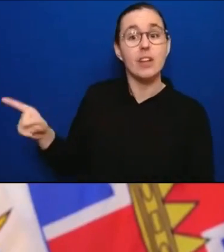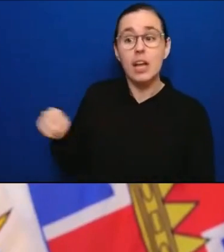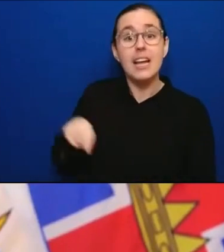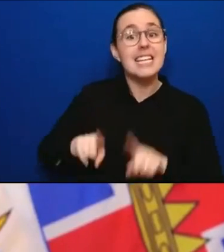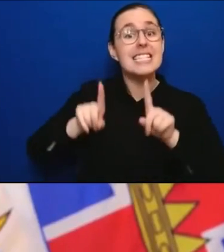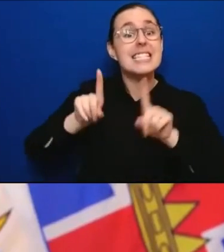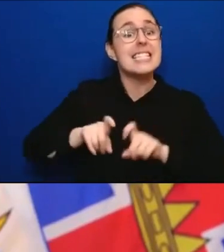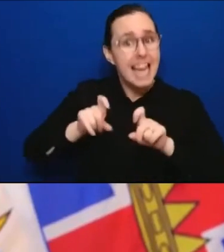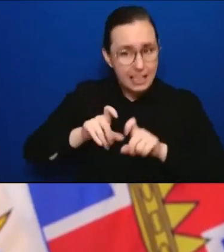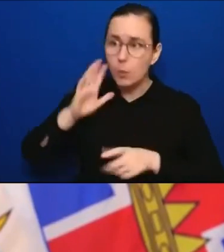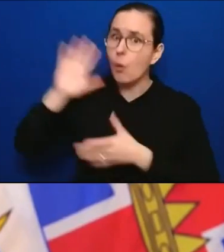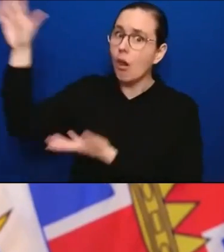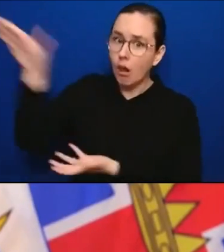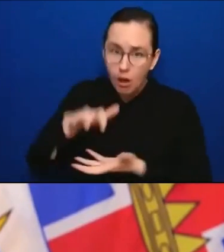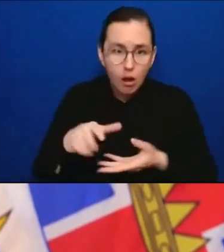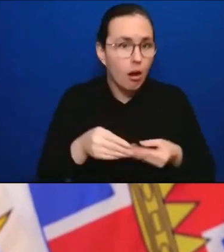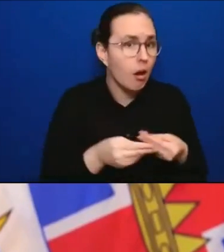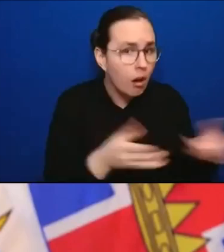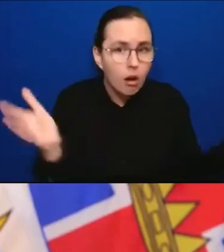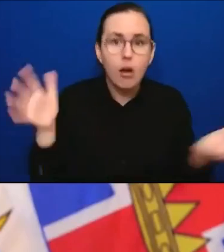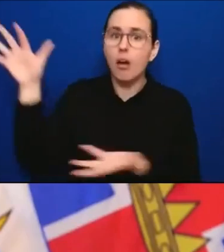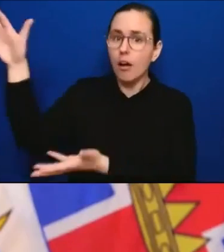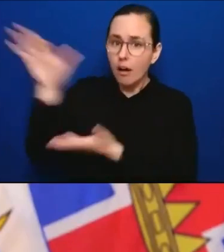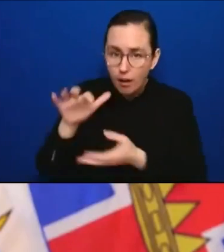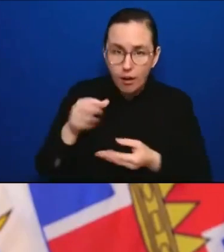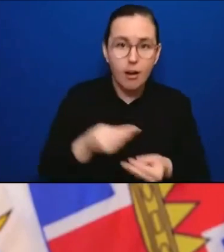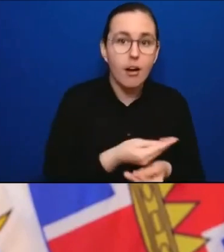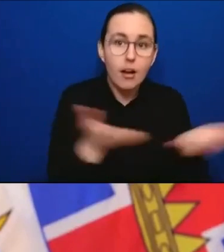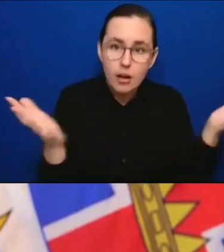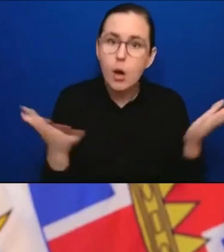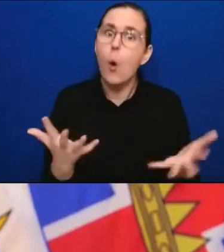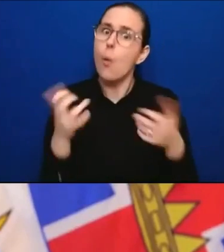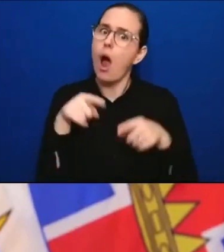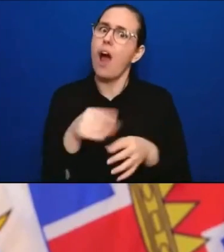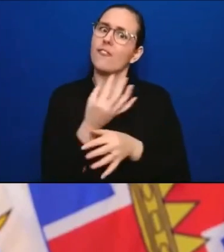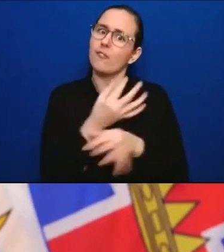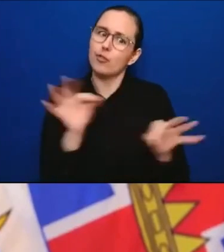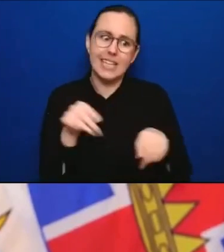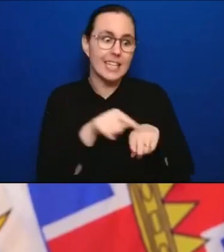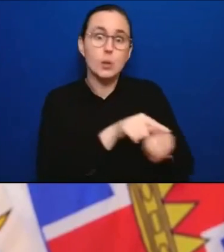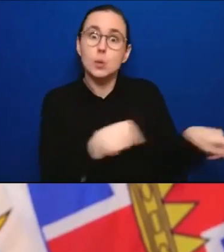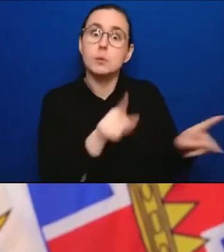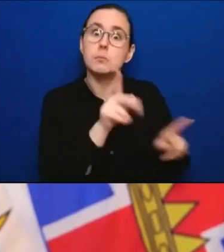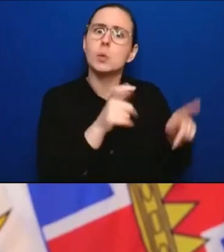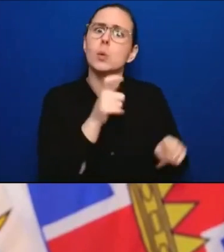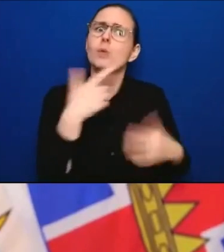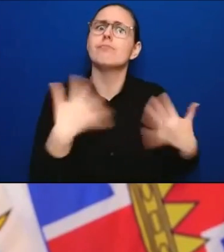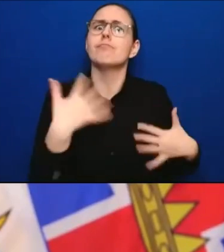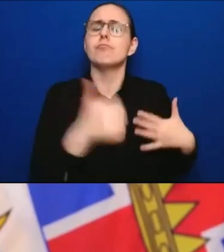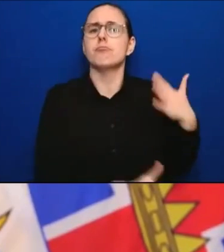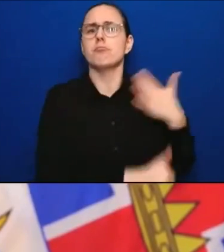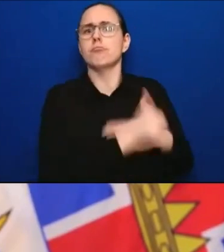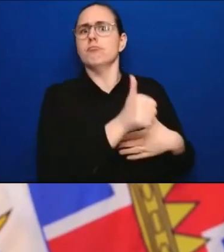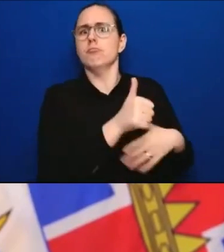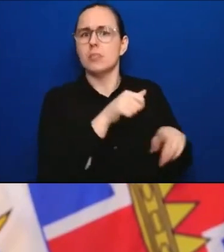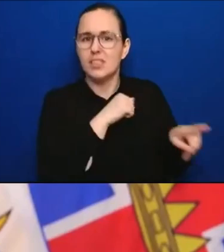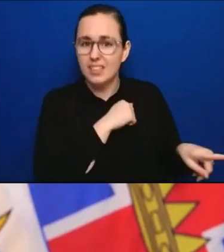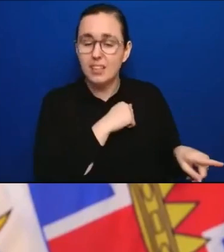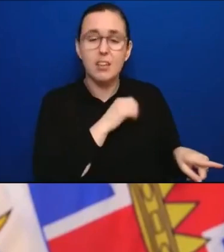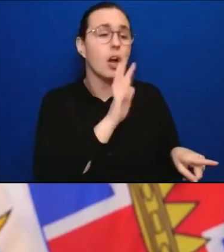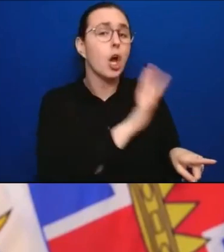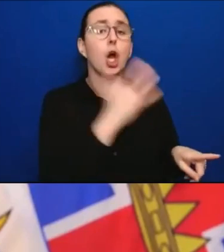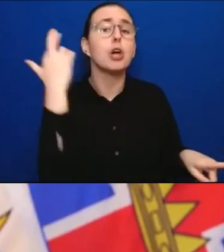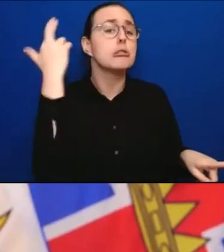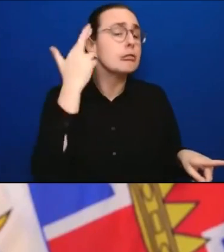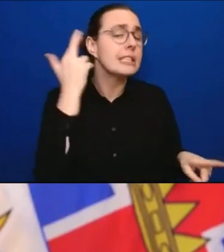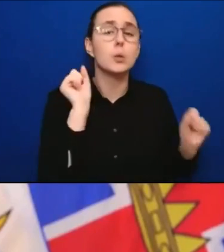who are in those higher risk groups, particularly by age or people who have been identified as clinically extremely vulnerable. We know that we have